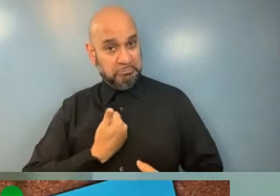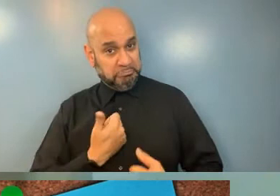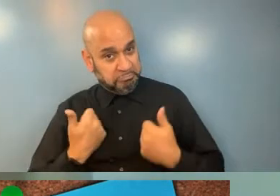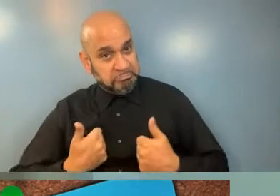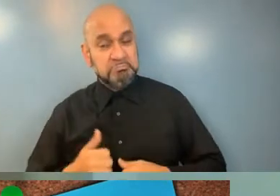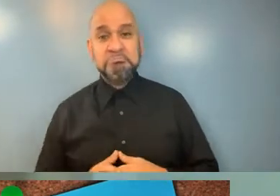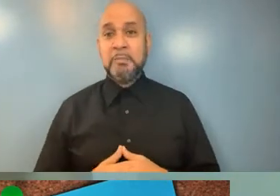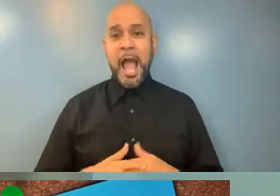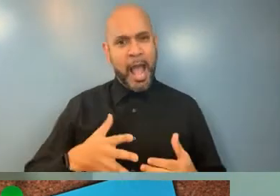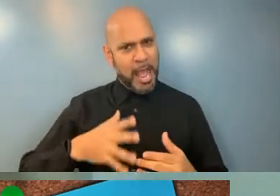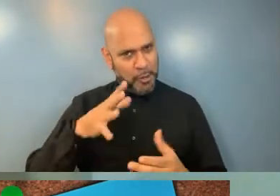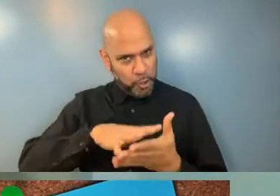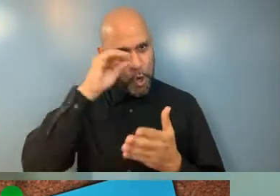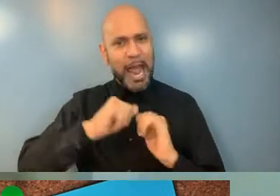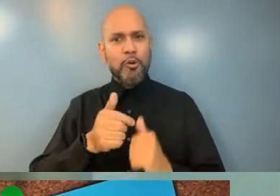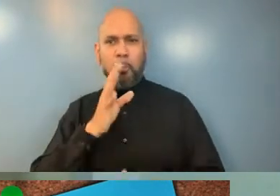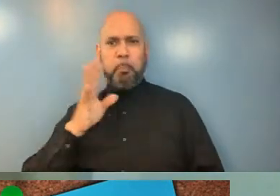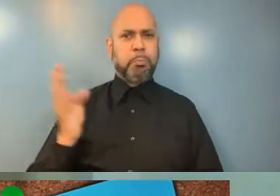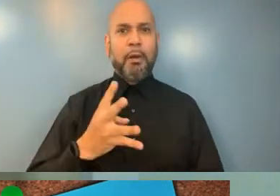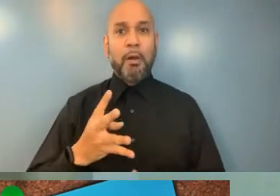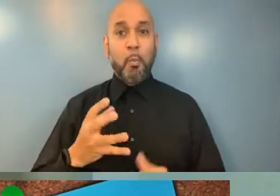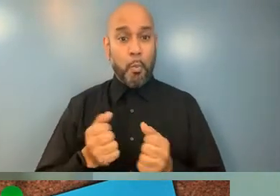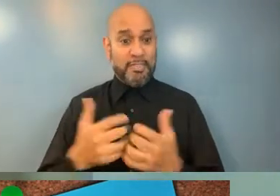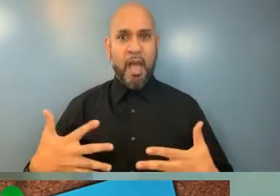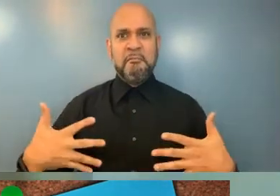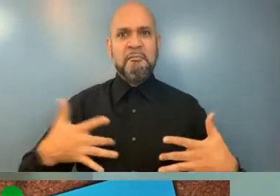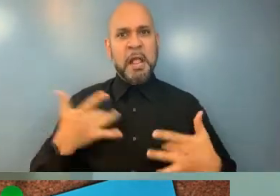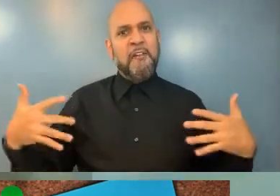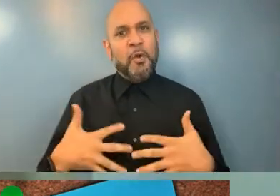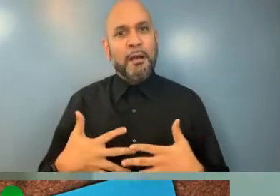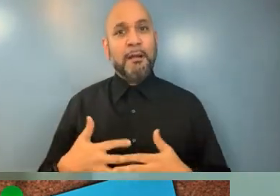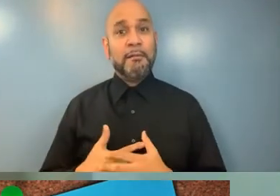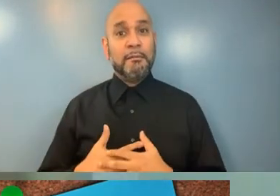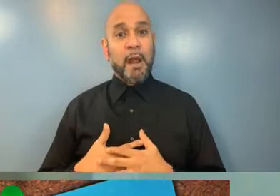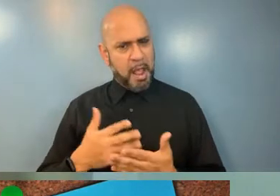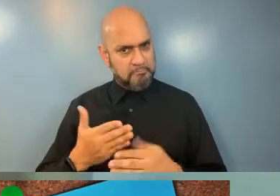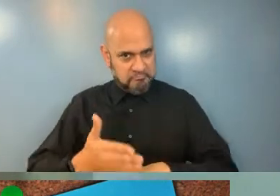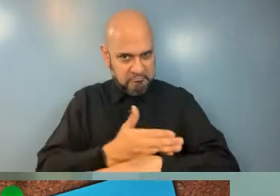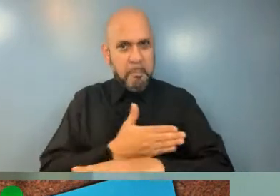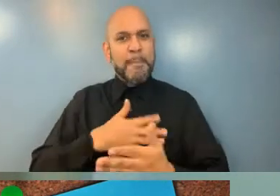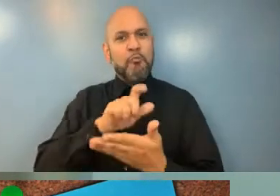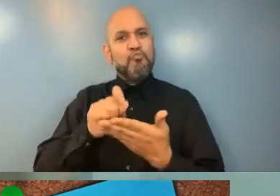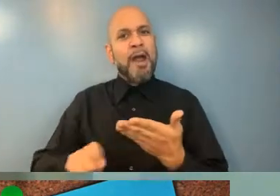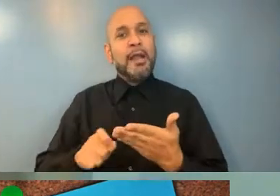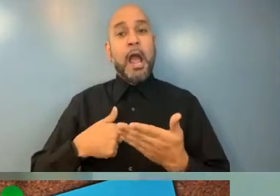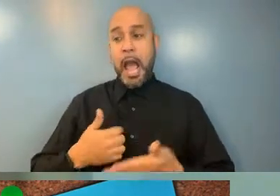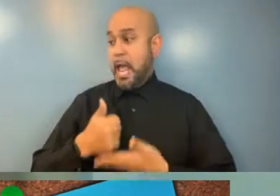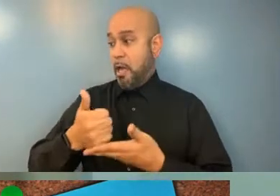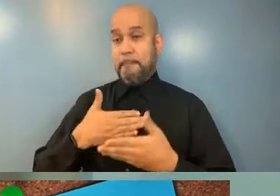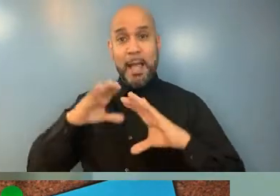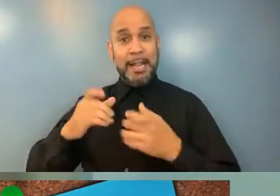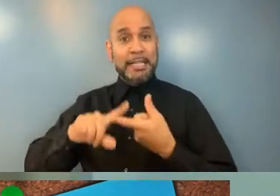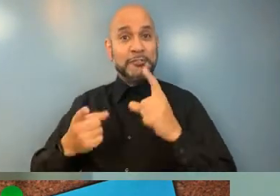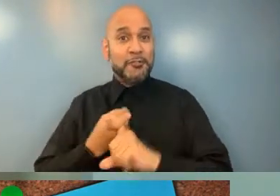I learned how to speak up without always feeling afraid. I got better at my writing. I helped some of my